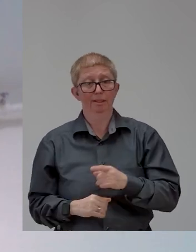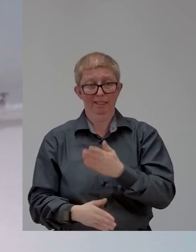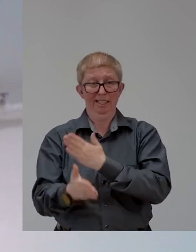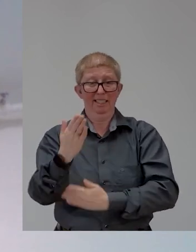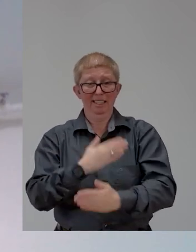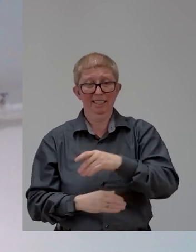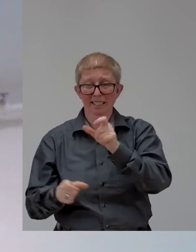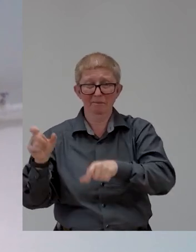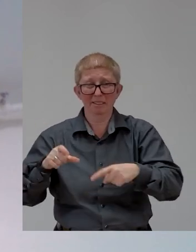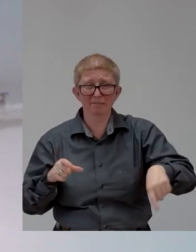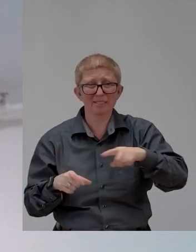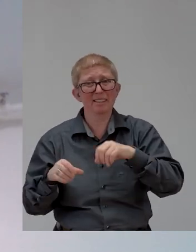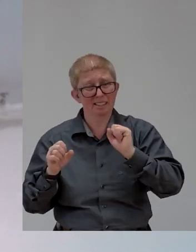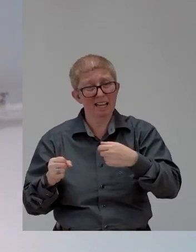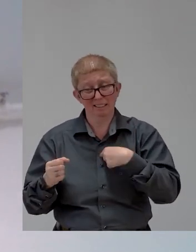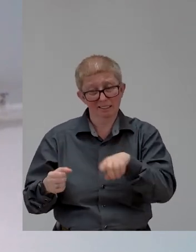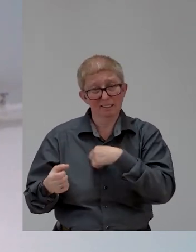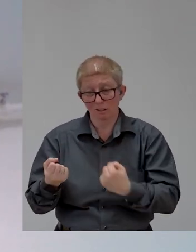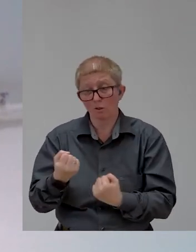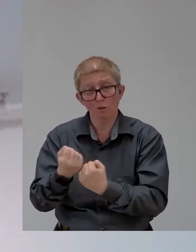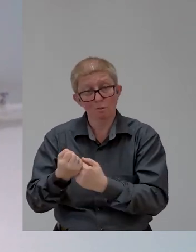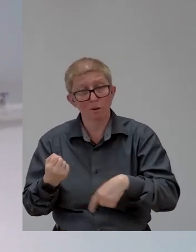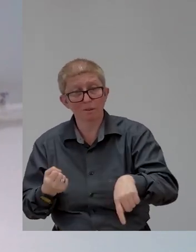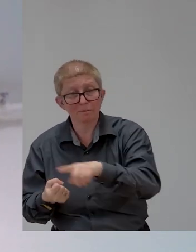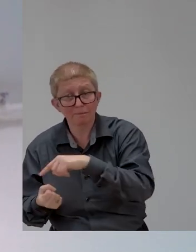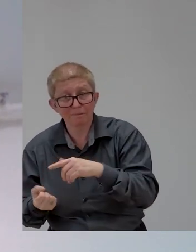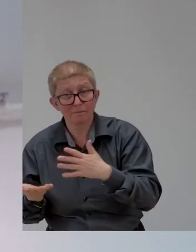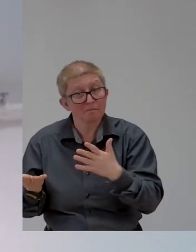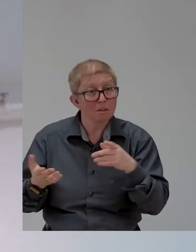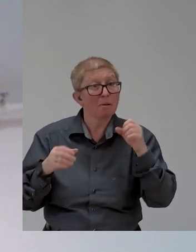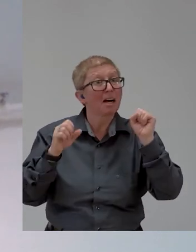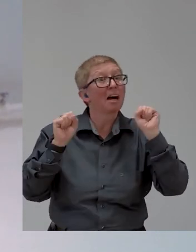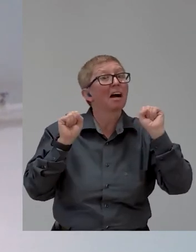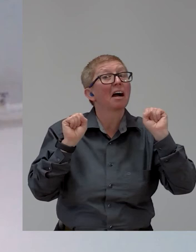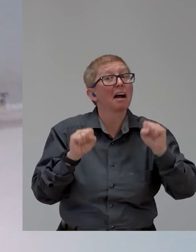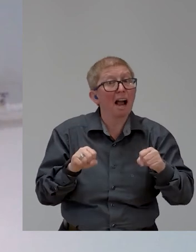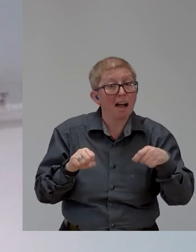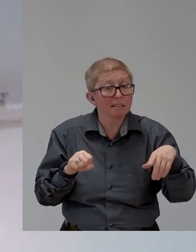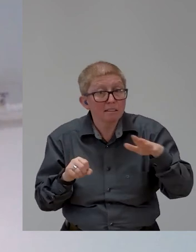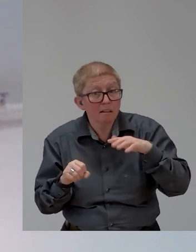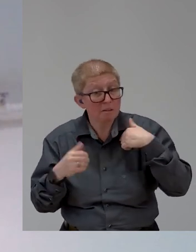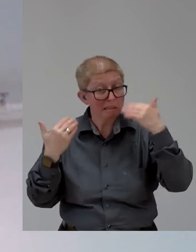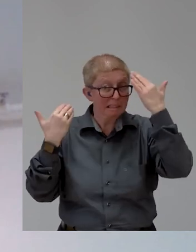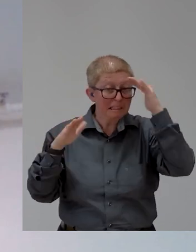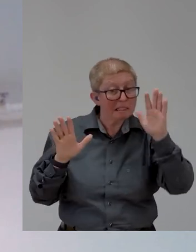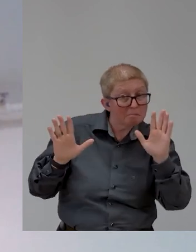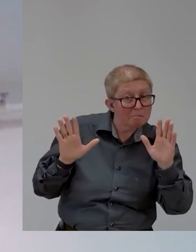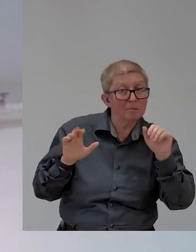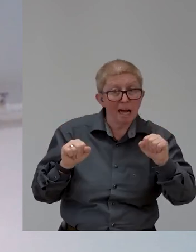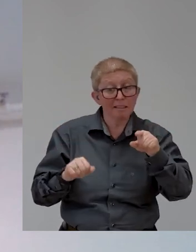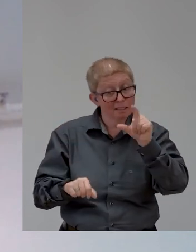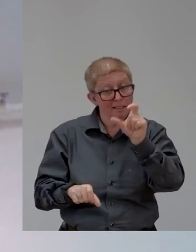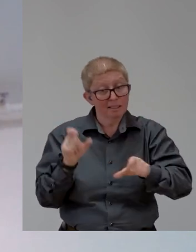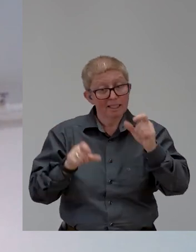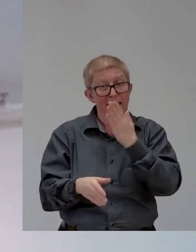down to employment? We don't know. There's great potential there, but we don't know. An equally big unknown is whether